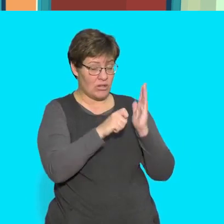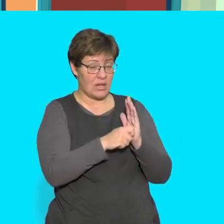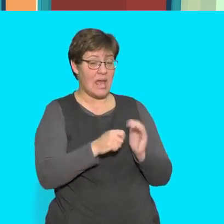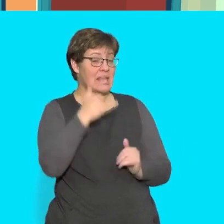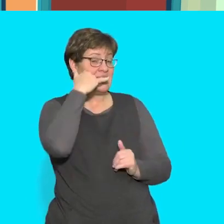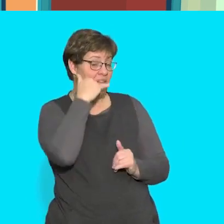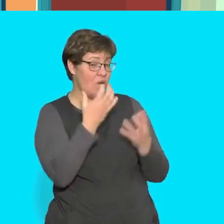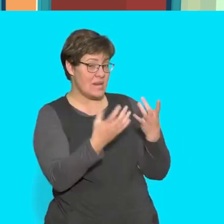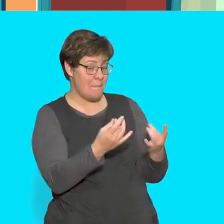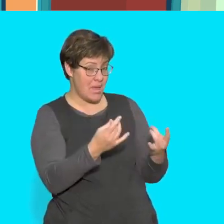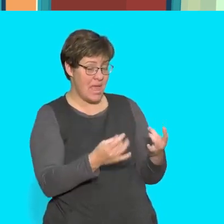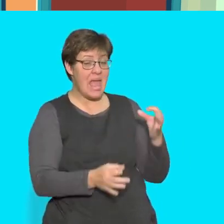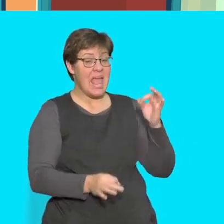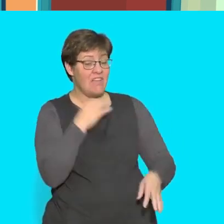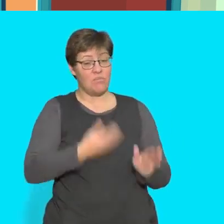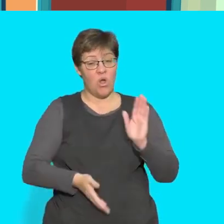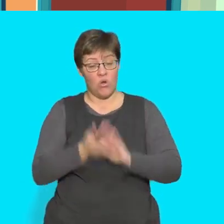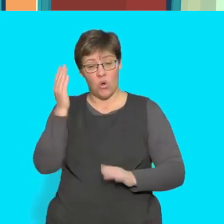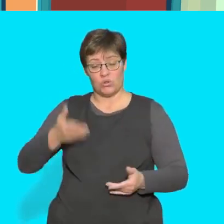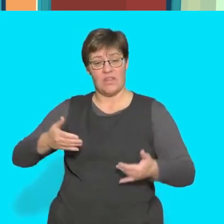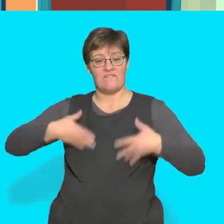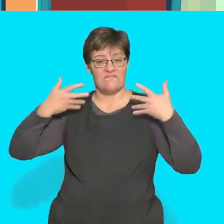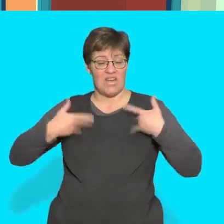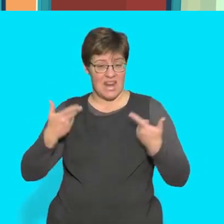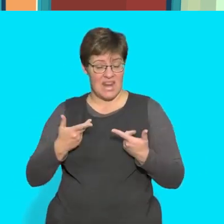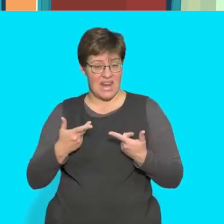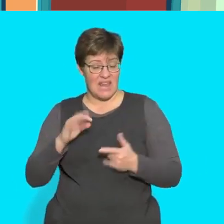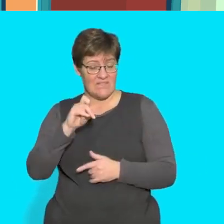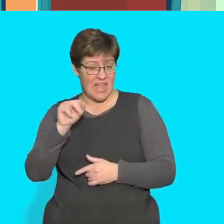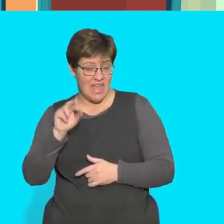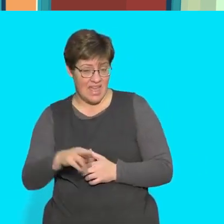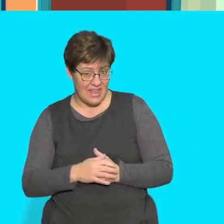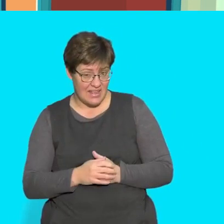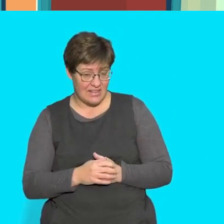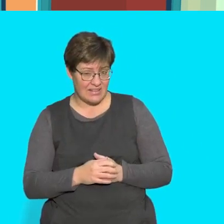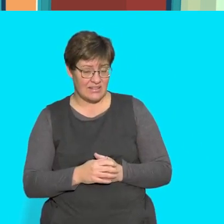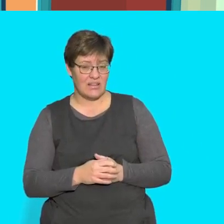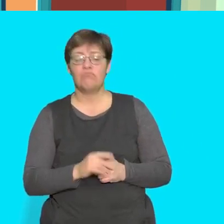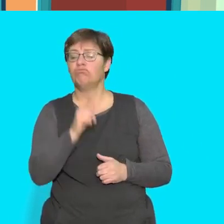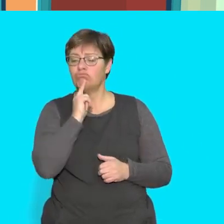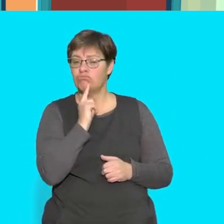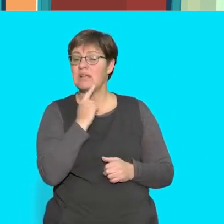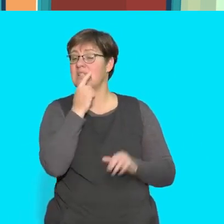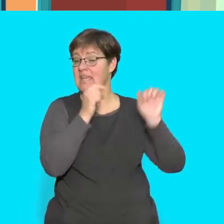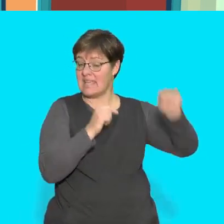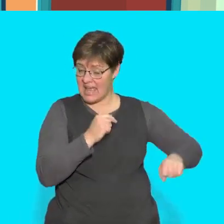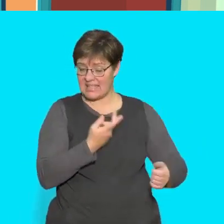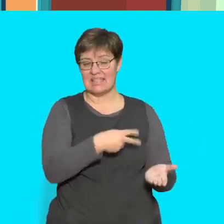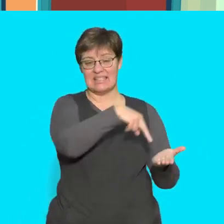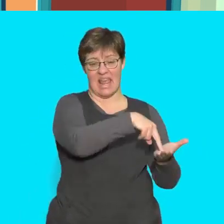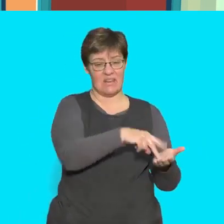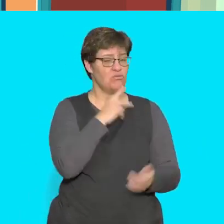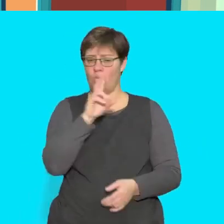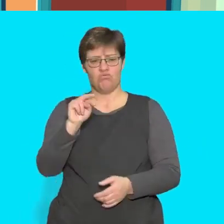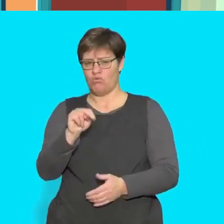if i go to the fun fair if you think yes then keep standing if you think no then sit down